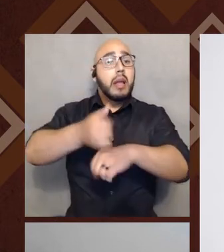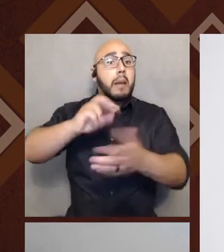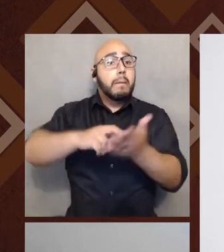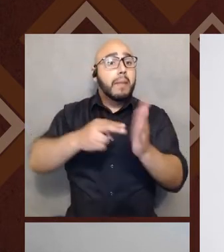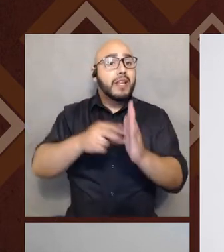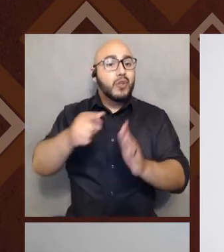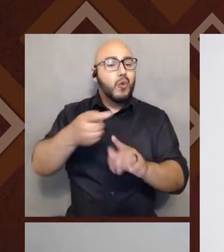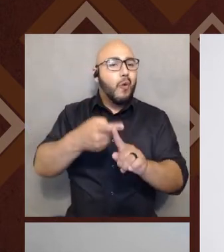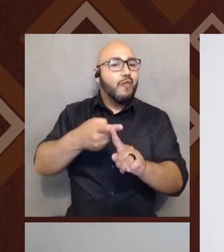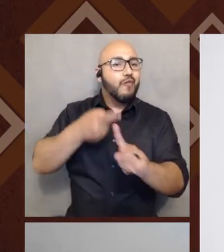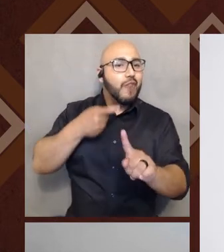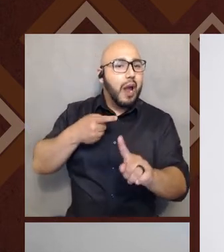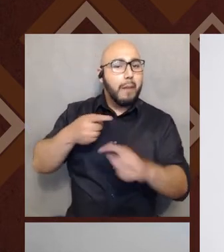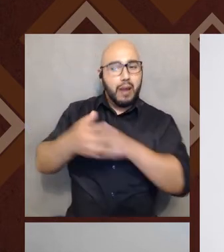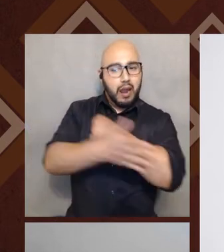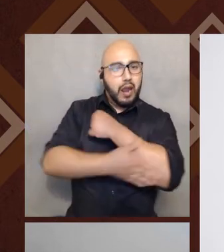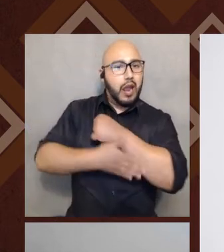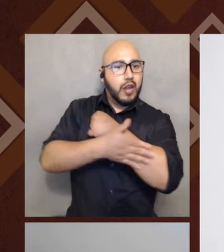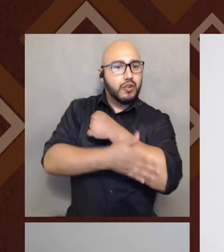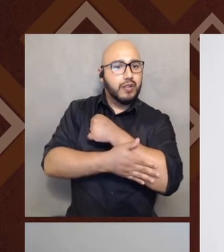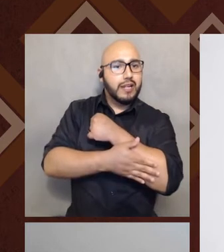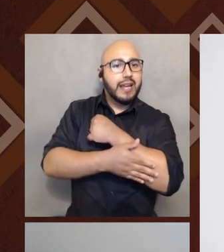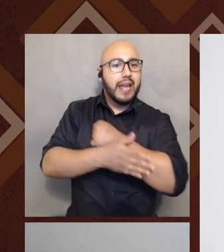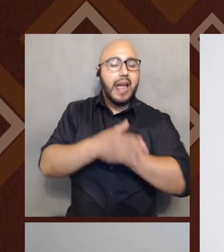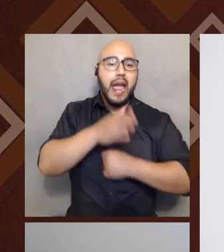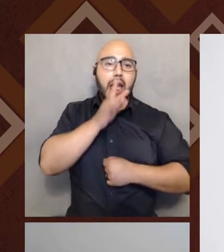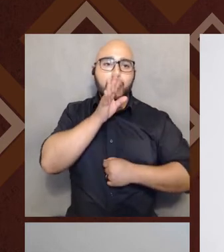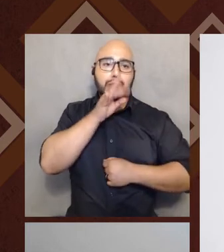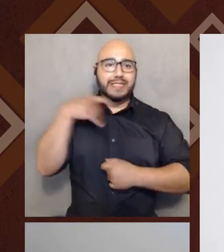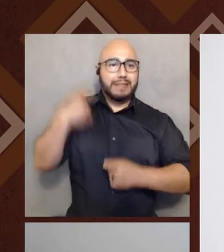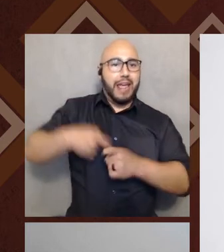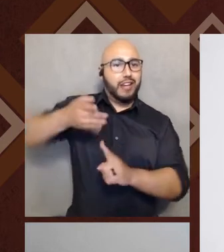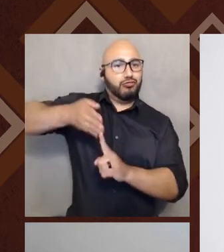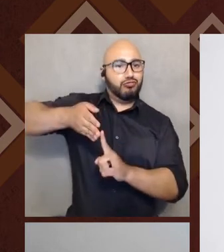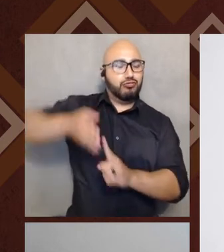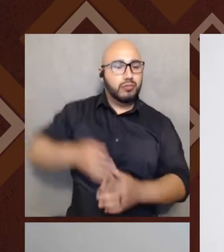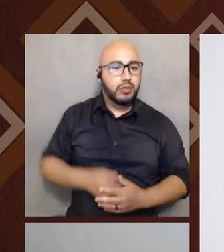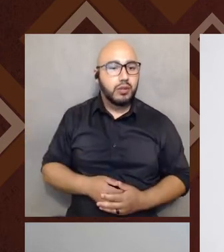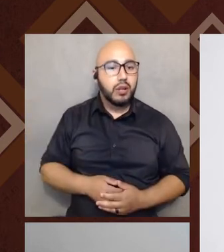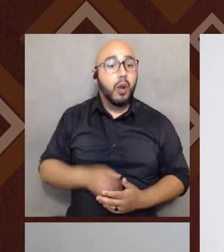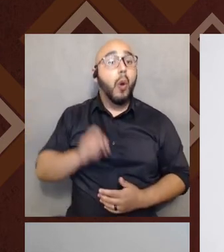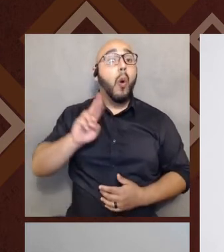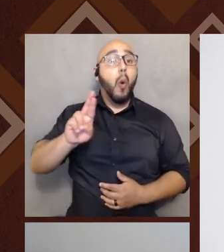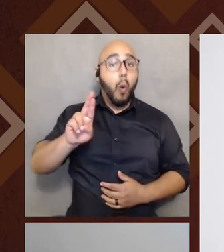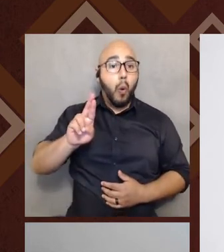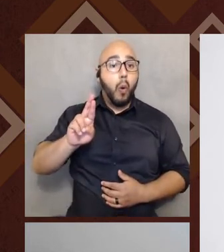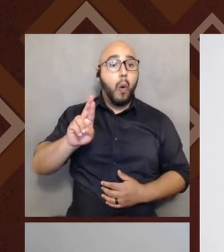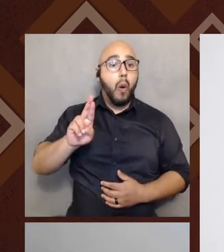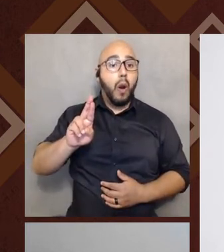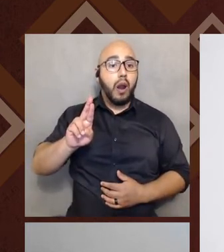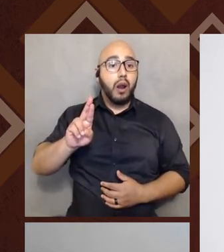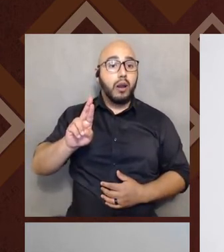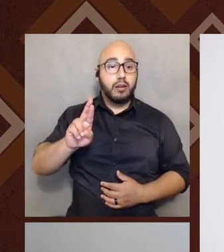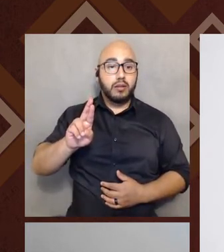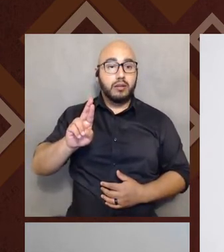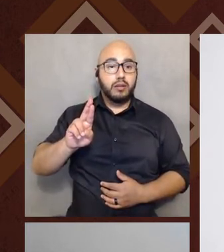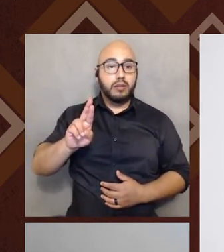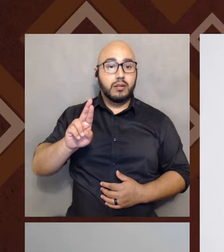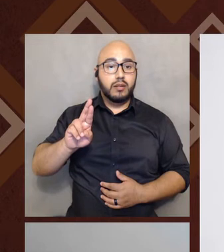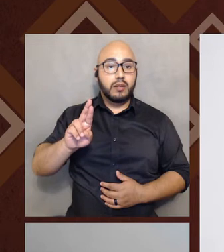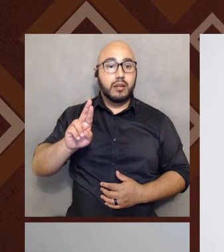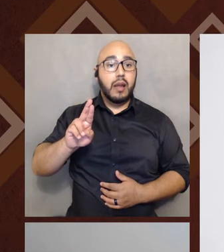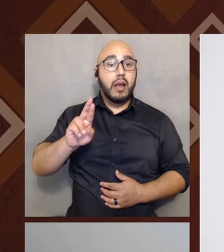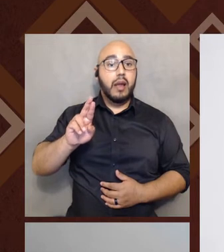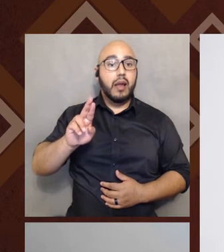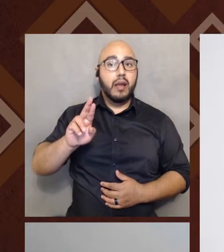are from a country where Spanish is the main language, or you're descended from people who are from a